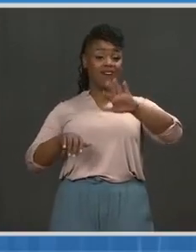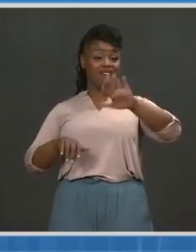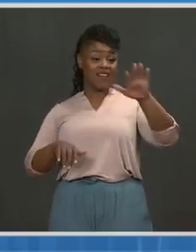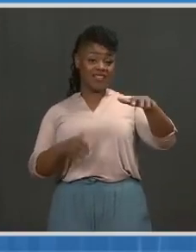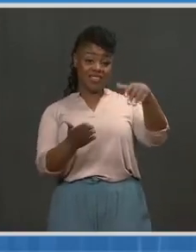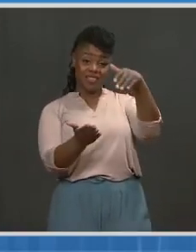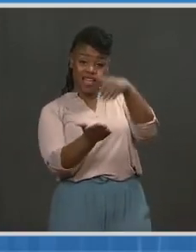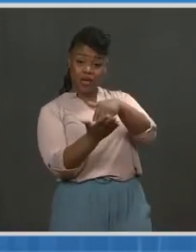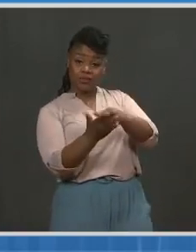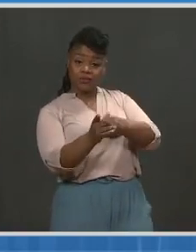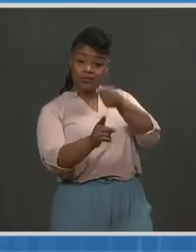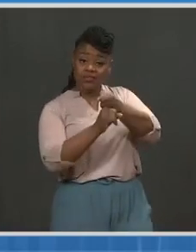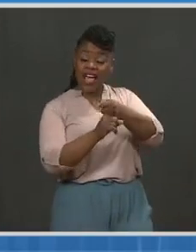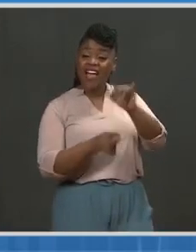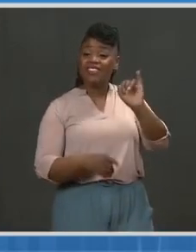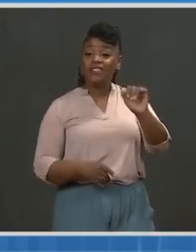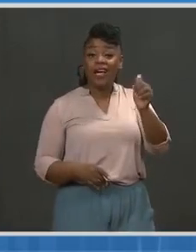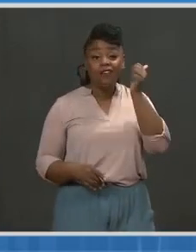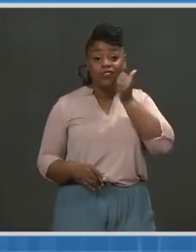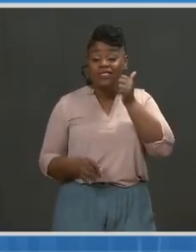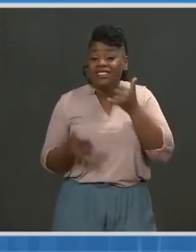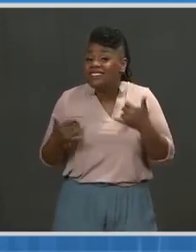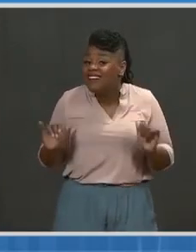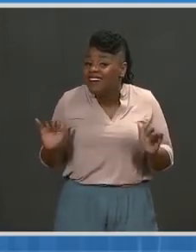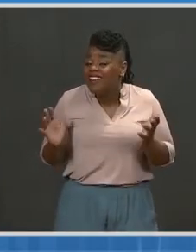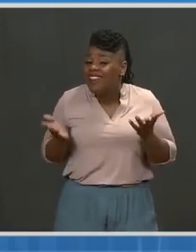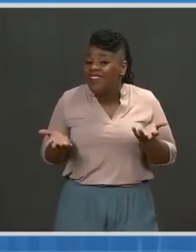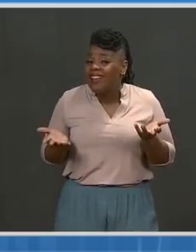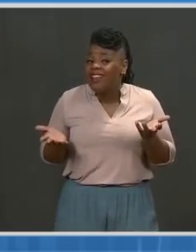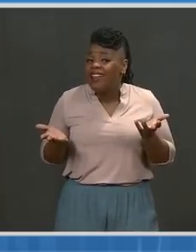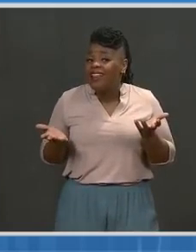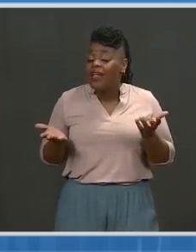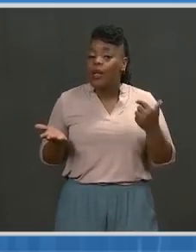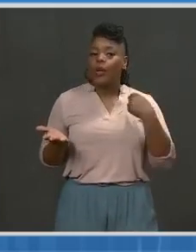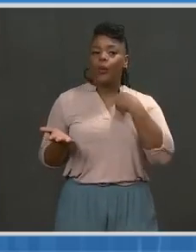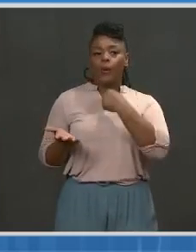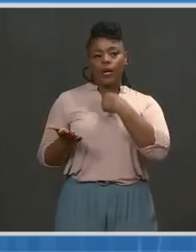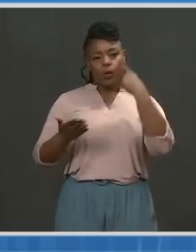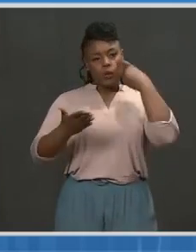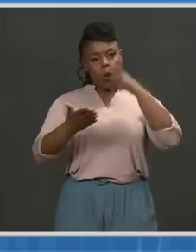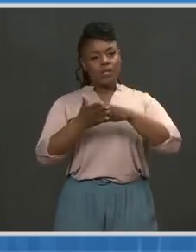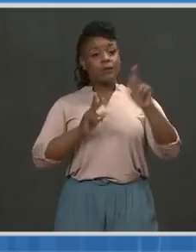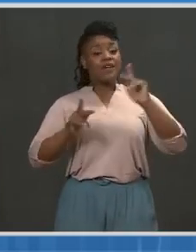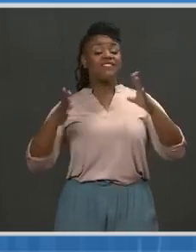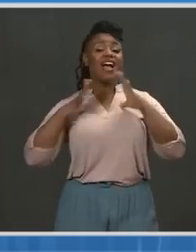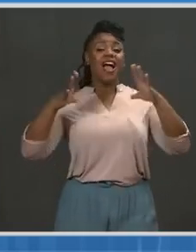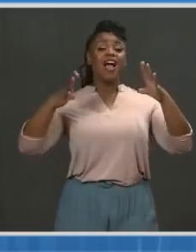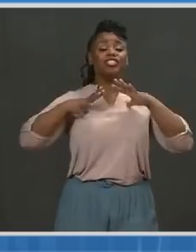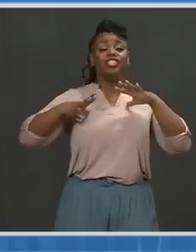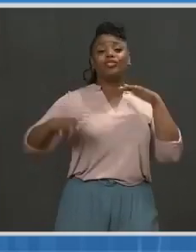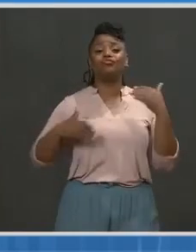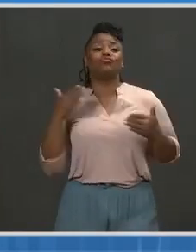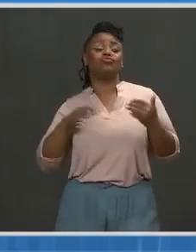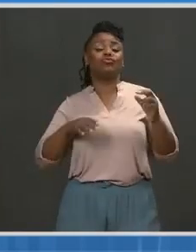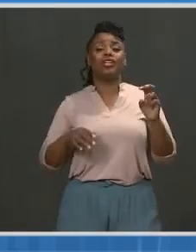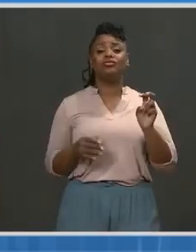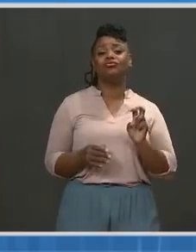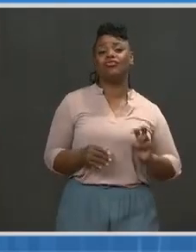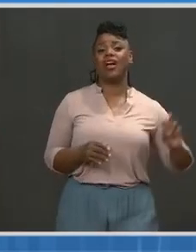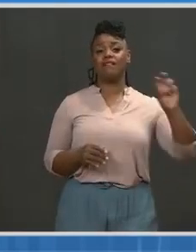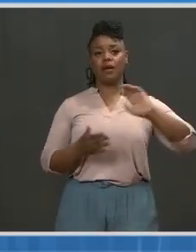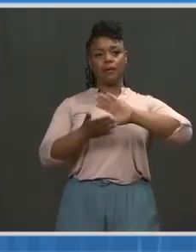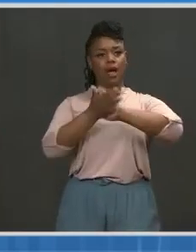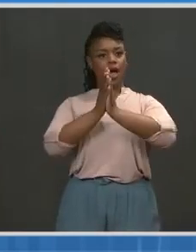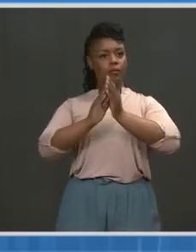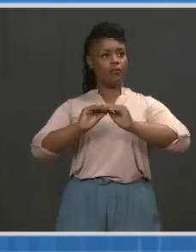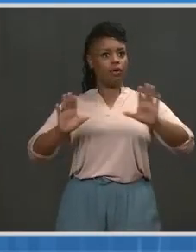hanging out at 55,000 cases a day. And we're watching what's happening in people who are vacationing right now. And that